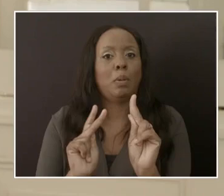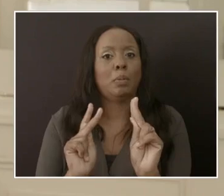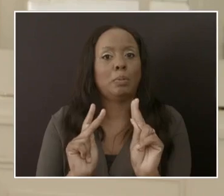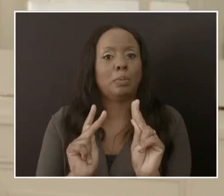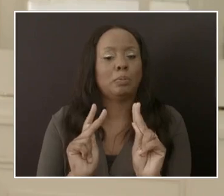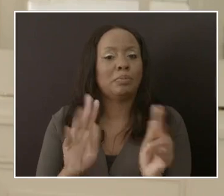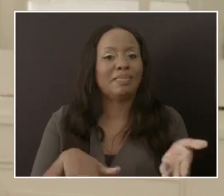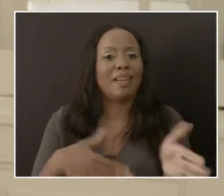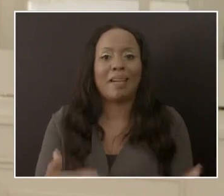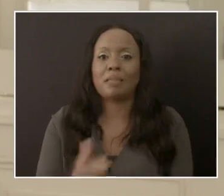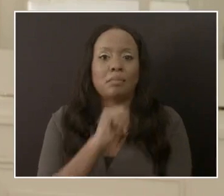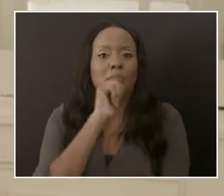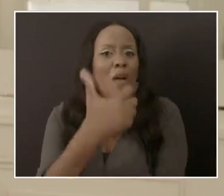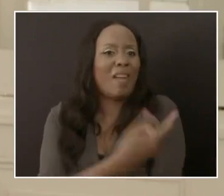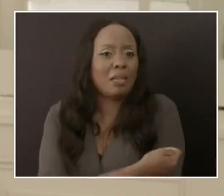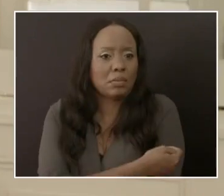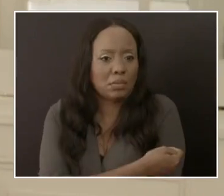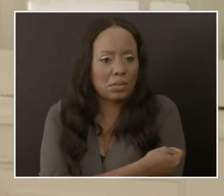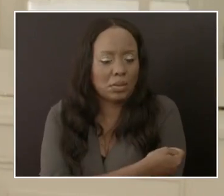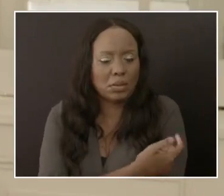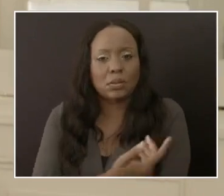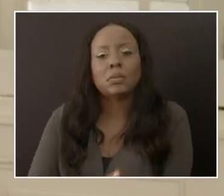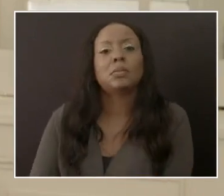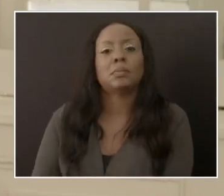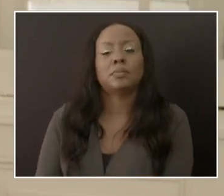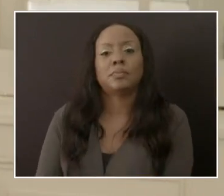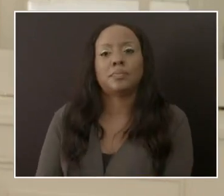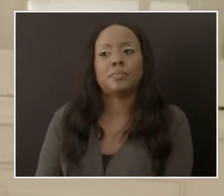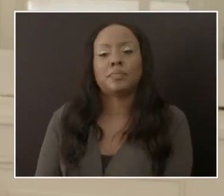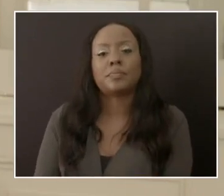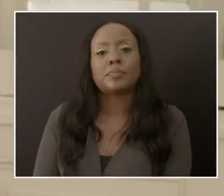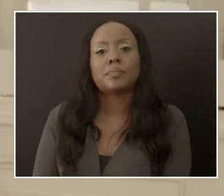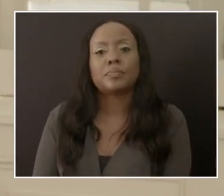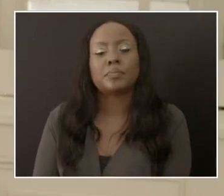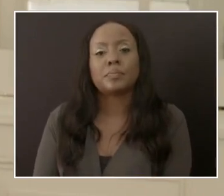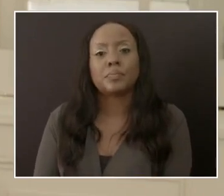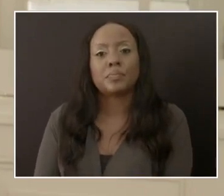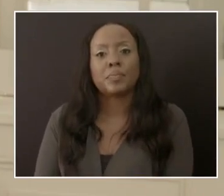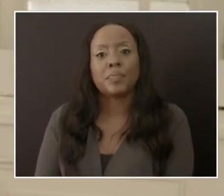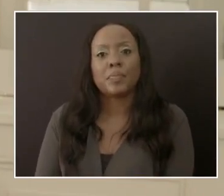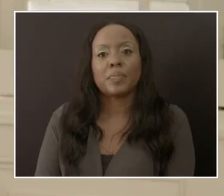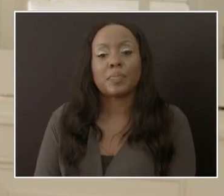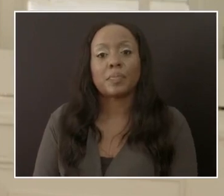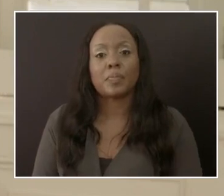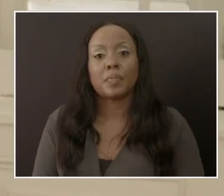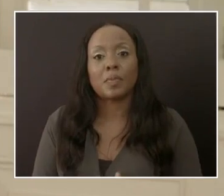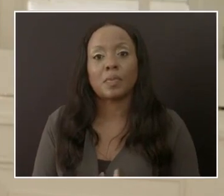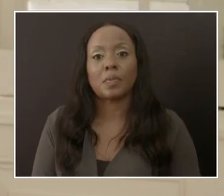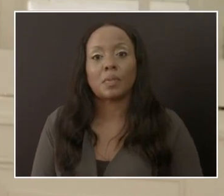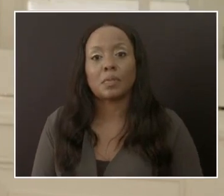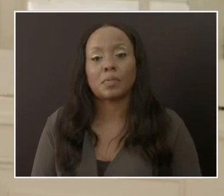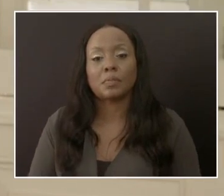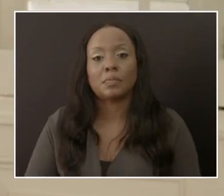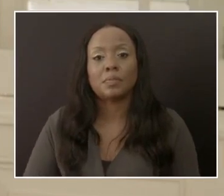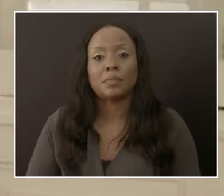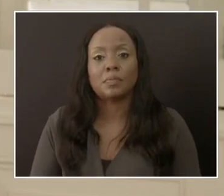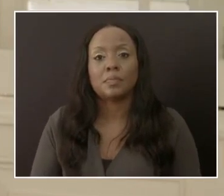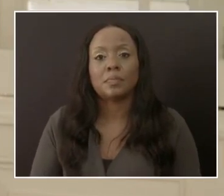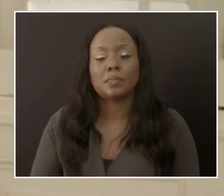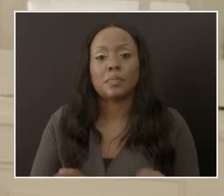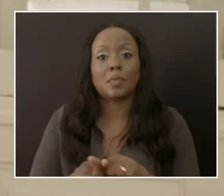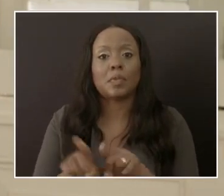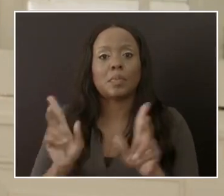The other issue I would like to let the public know is that individuals who have renal